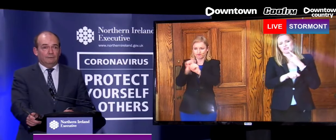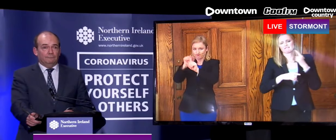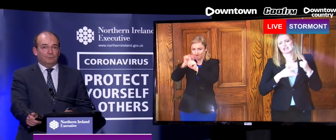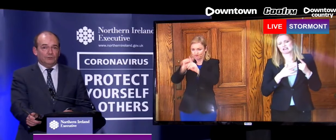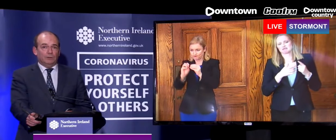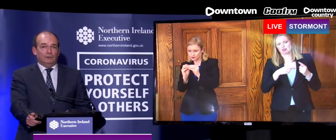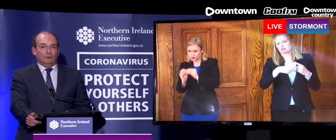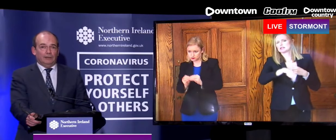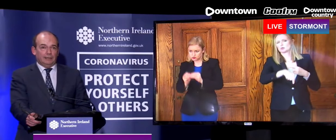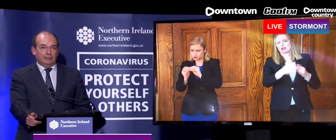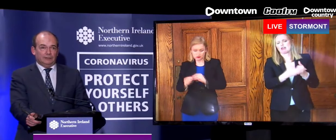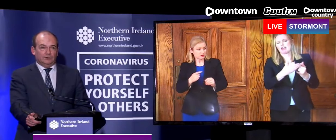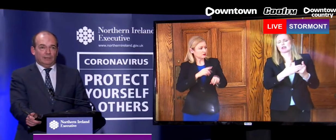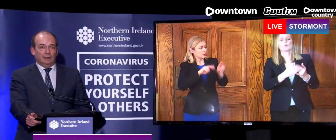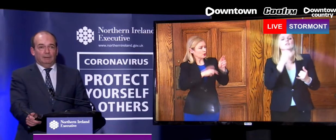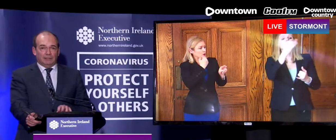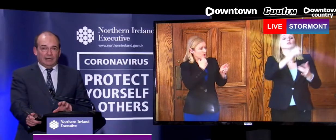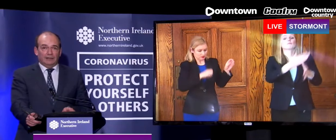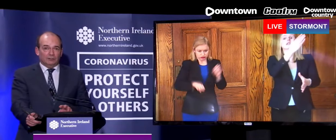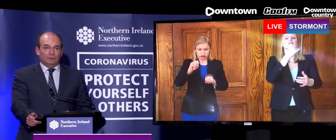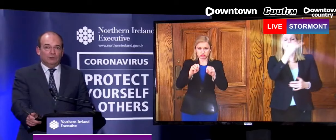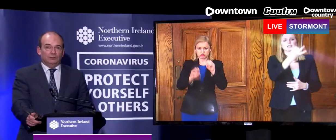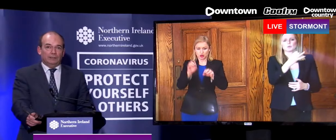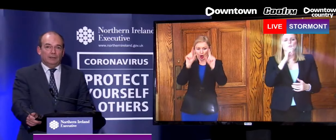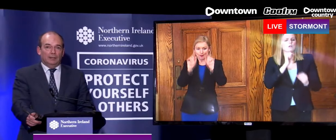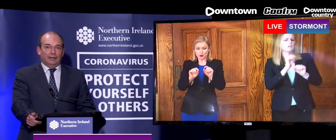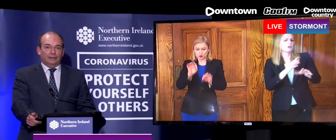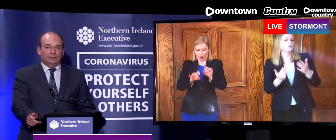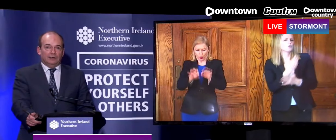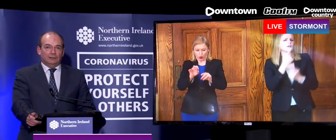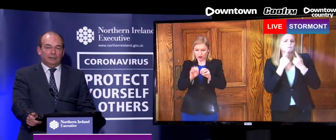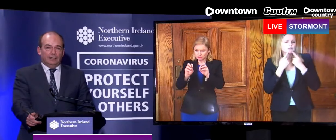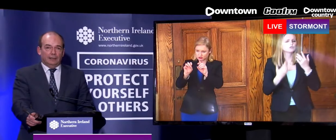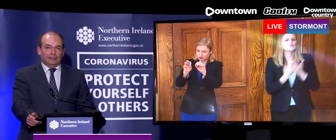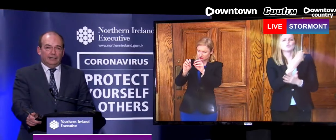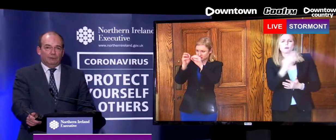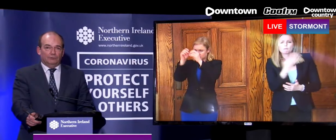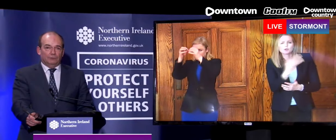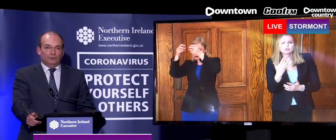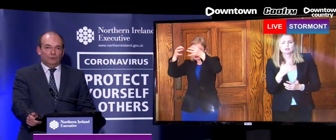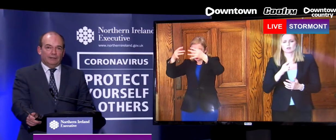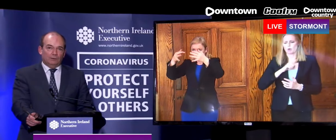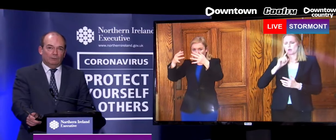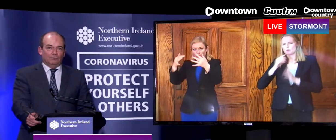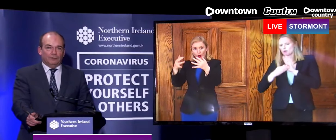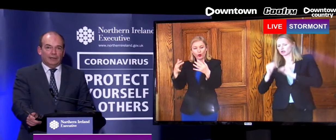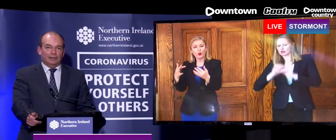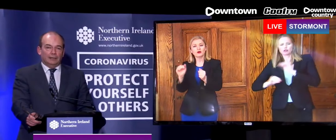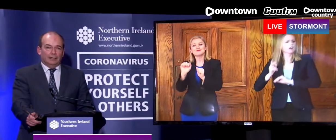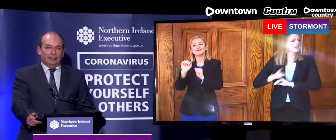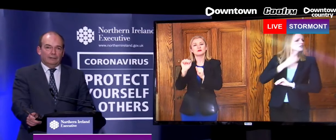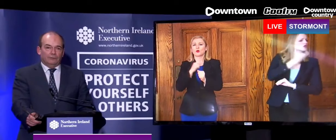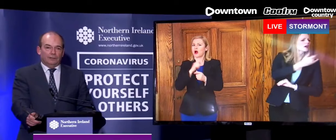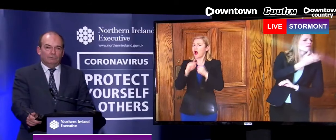towards the end of this week or early next week. But again, that is something which we continually keep under review, and then we modify